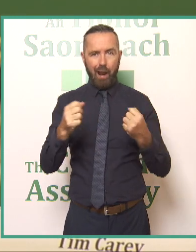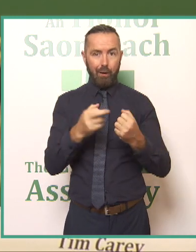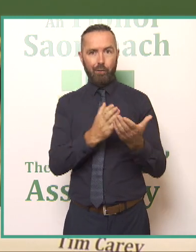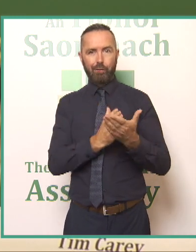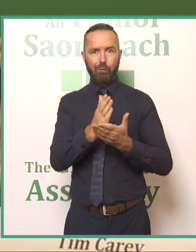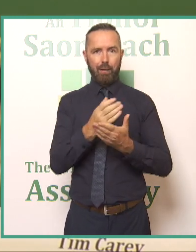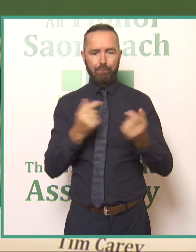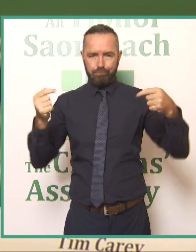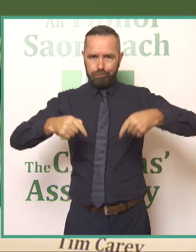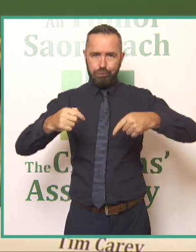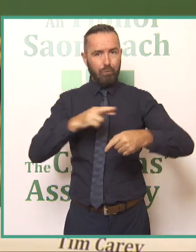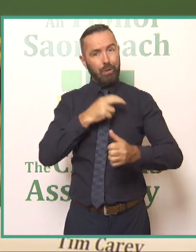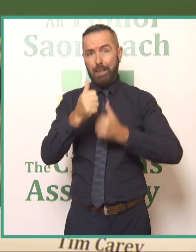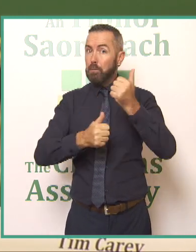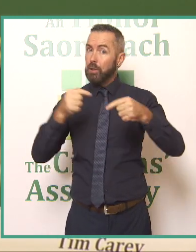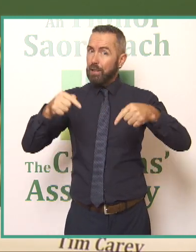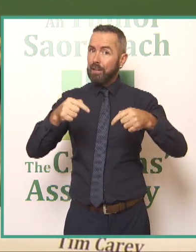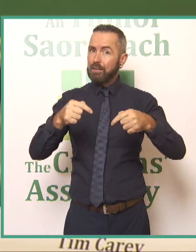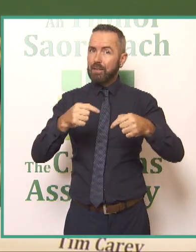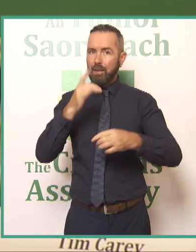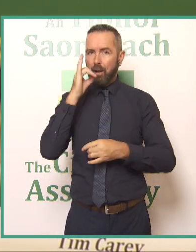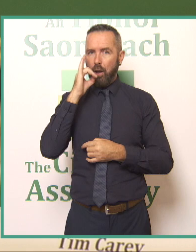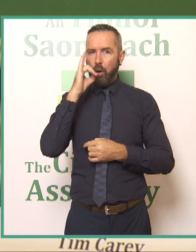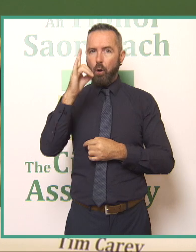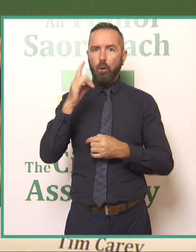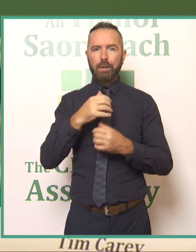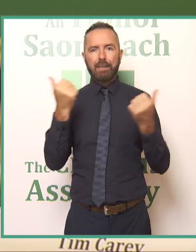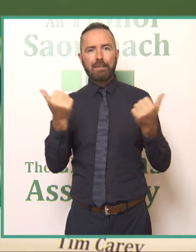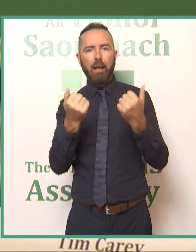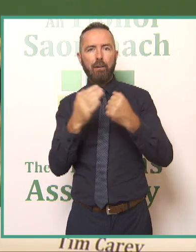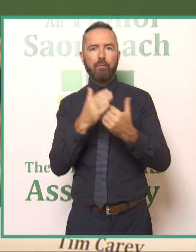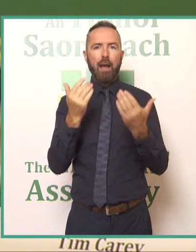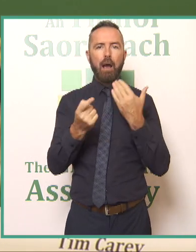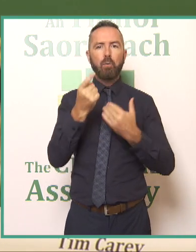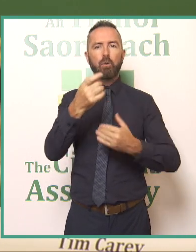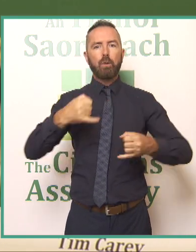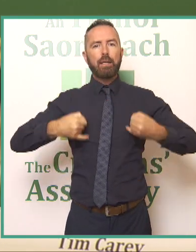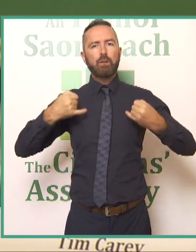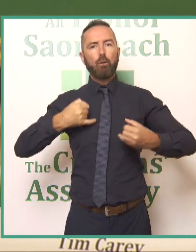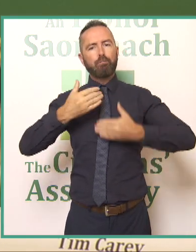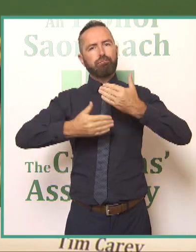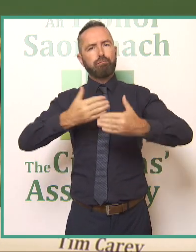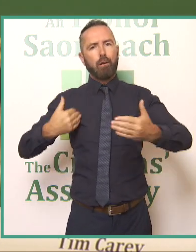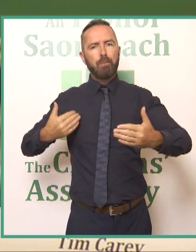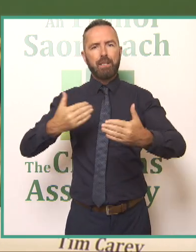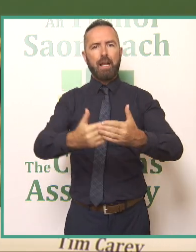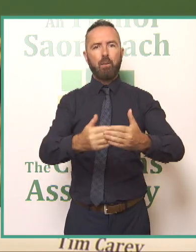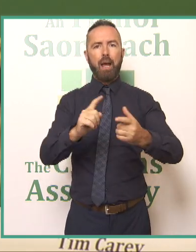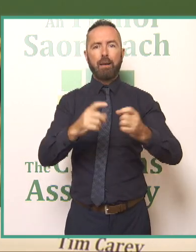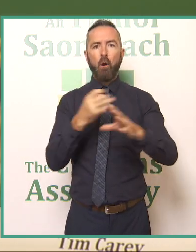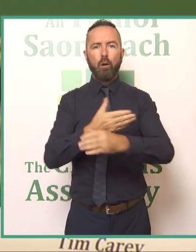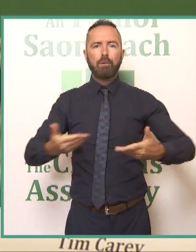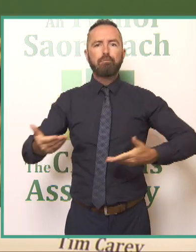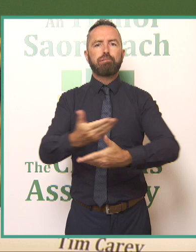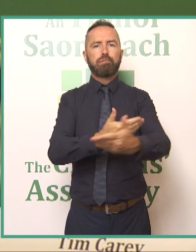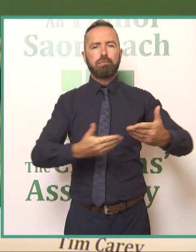so we really appreciate it and I hope it's an indication of how you've enjoyed the process and so far and the discussions that we've